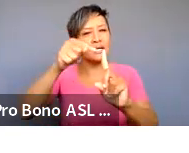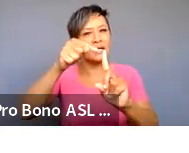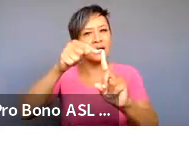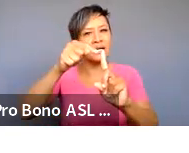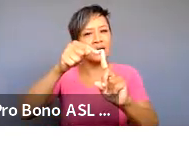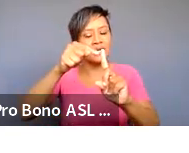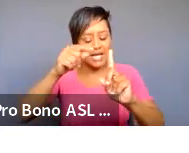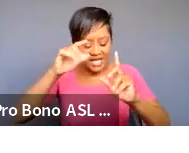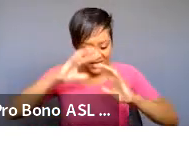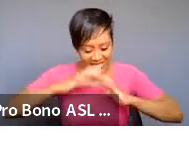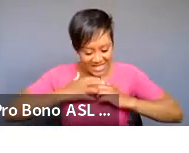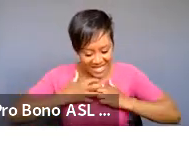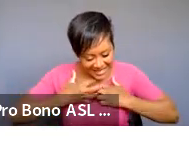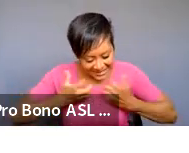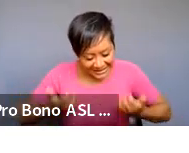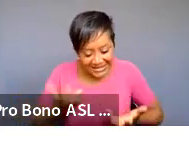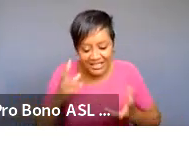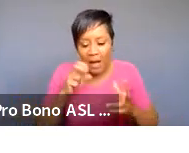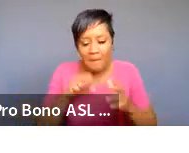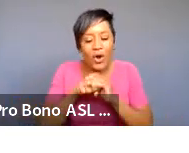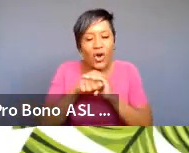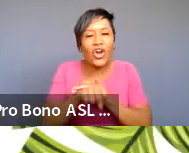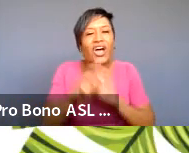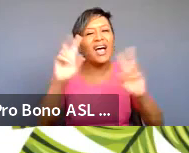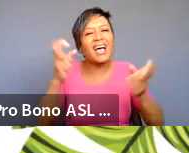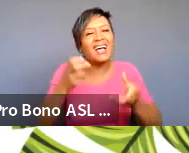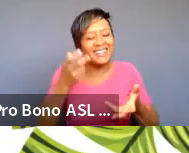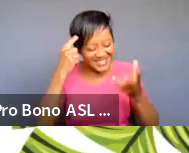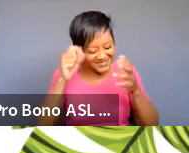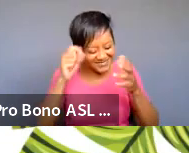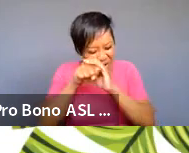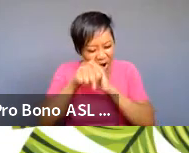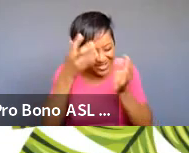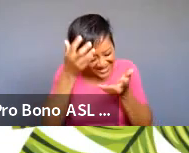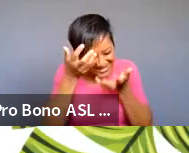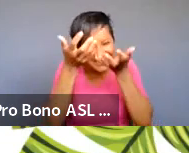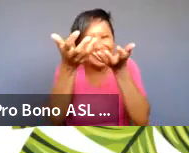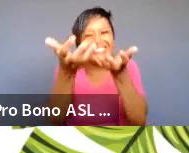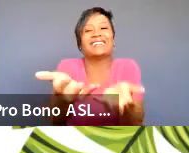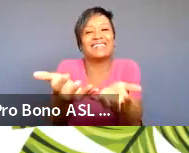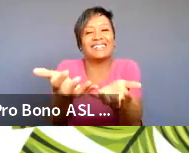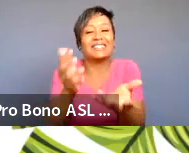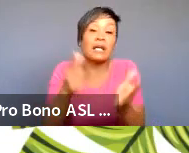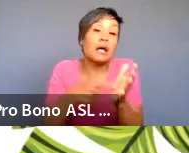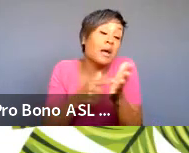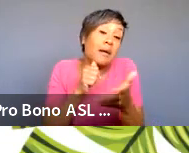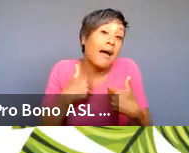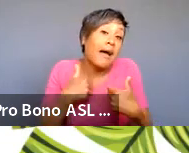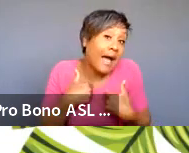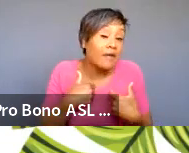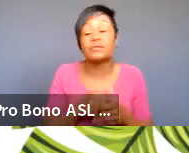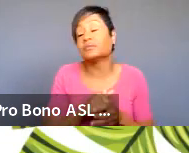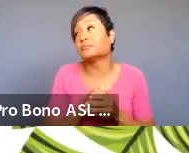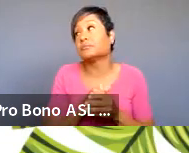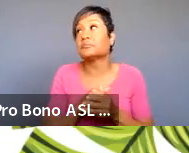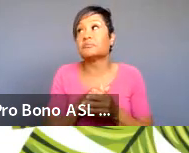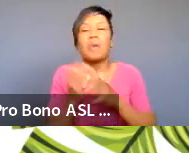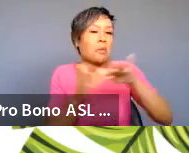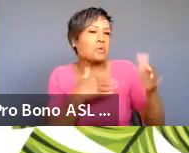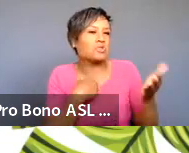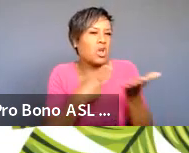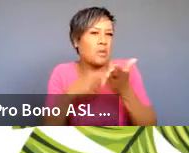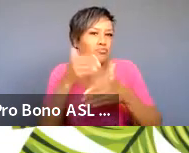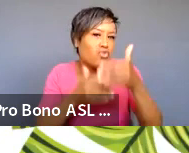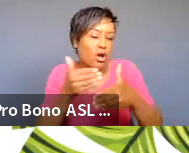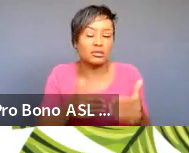from there right sometimes we don't have that let's talk about process um maybe you've identified the story